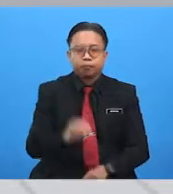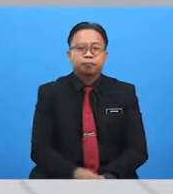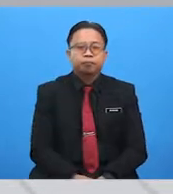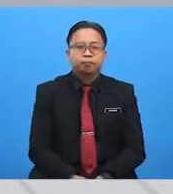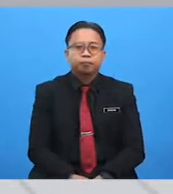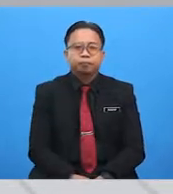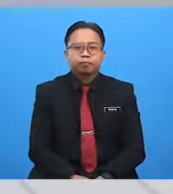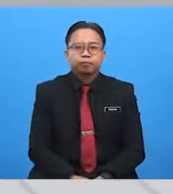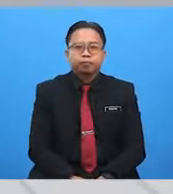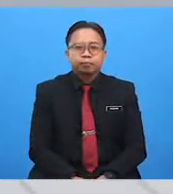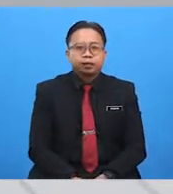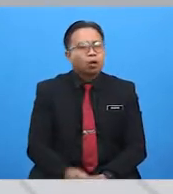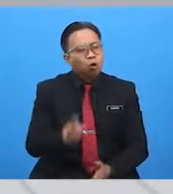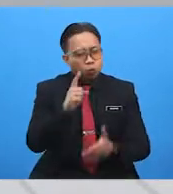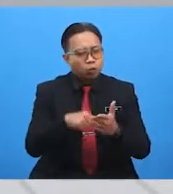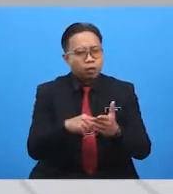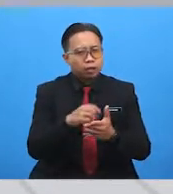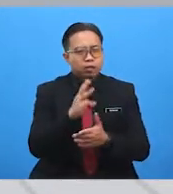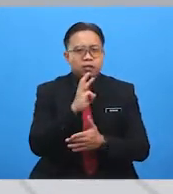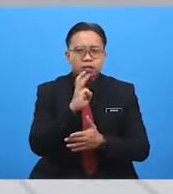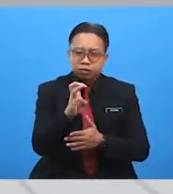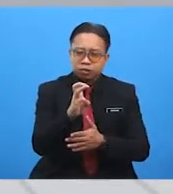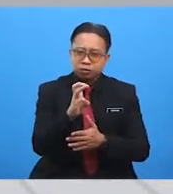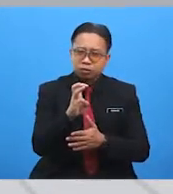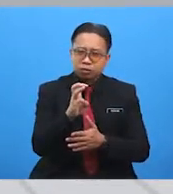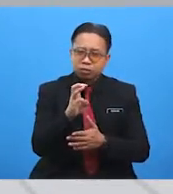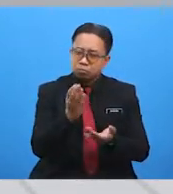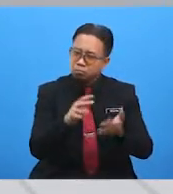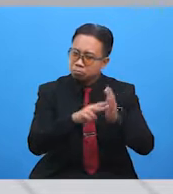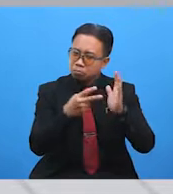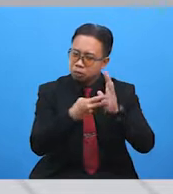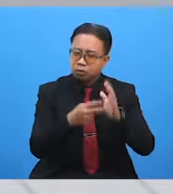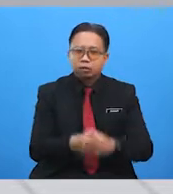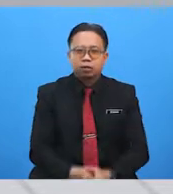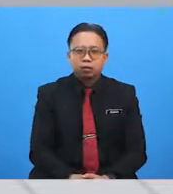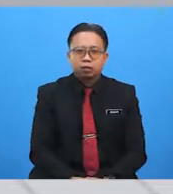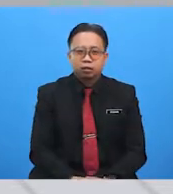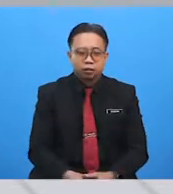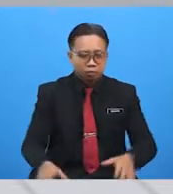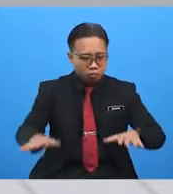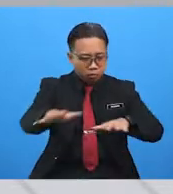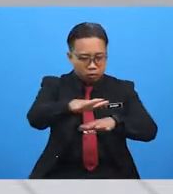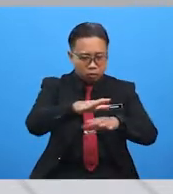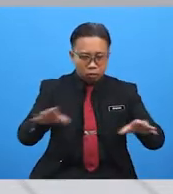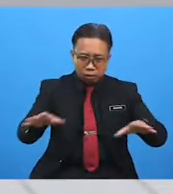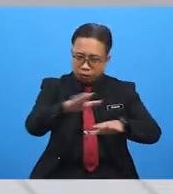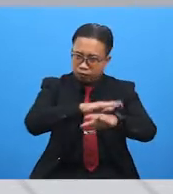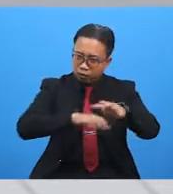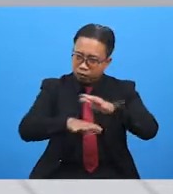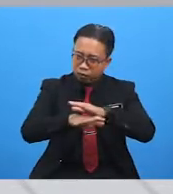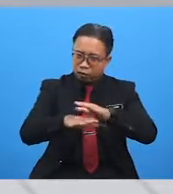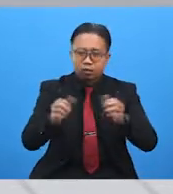Hmm, what does icy mean? Icy means covered in ice. Usually,